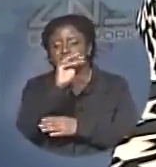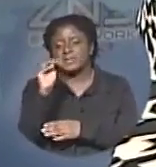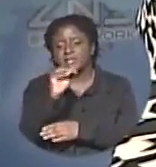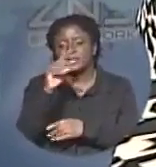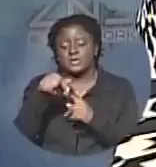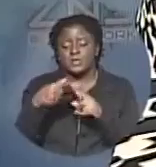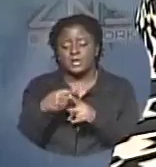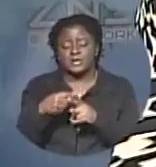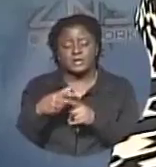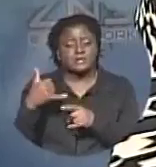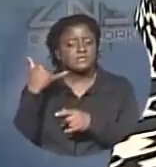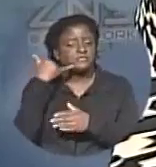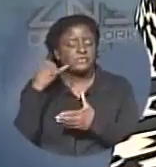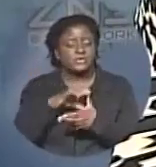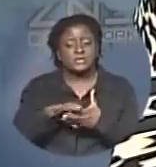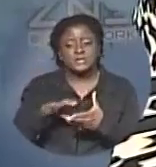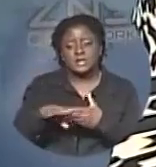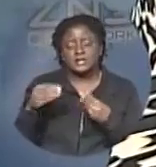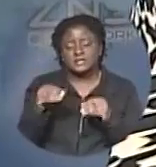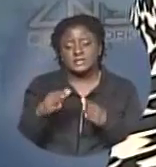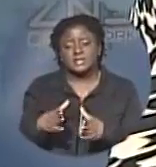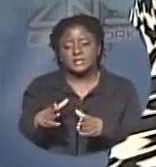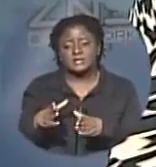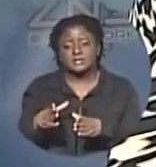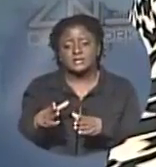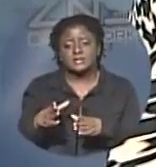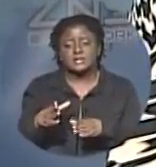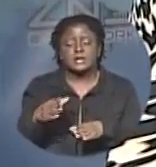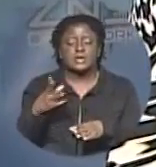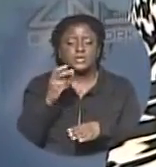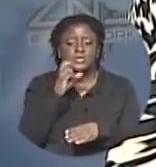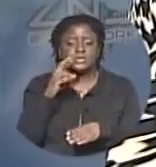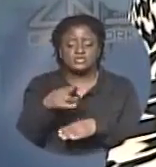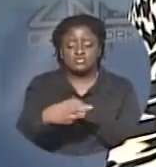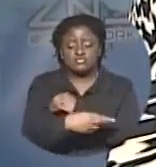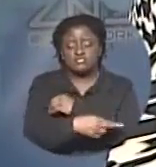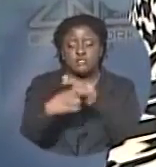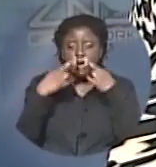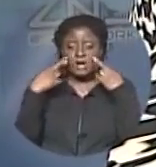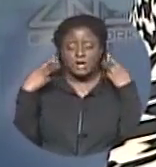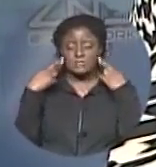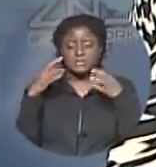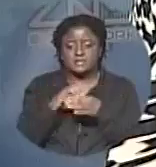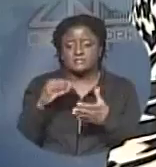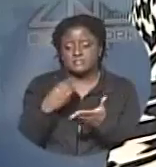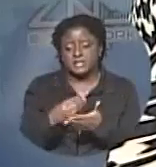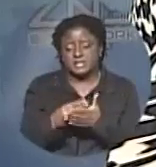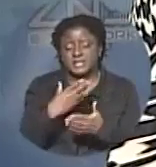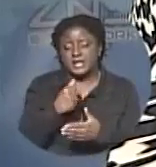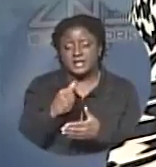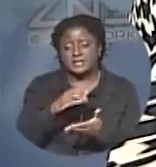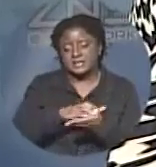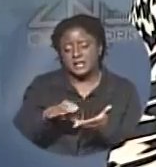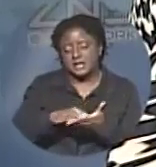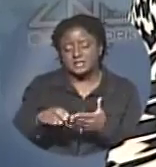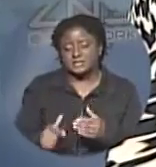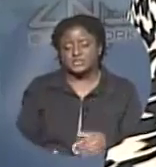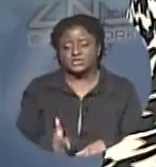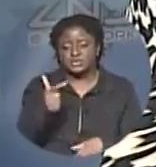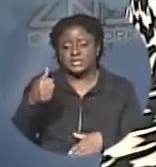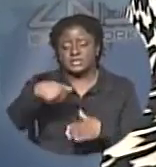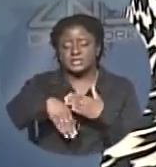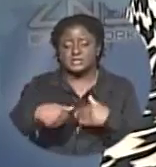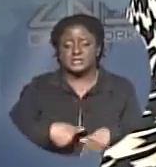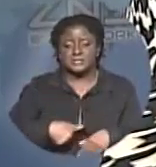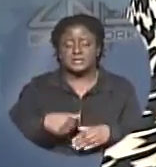vendor while in Ridgeland Park was robbed of cash and those cell phone cards and shot in the abdomen. He's in serious condition in hospital.